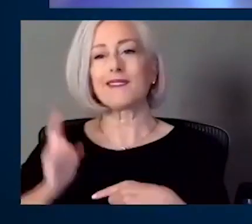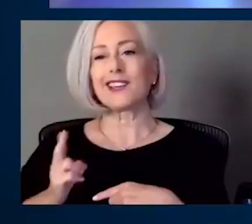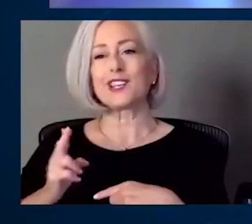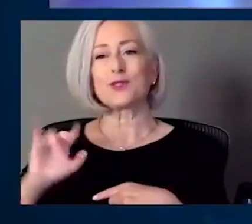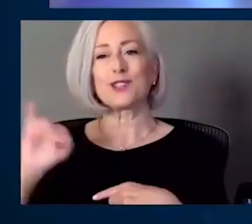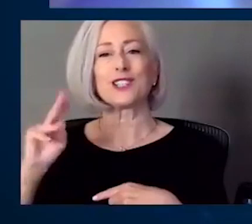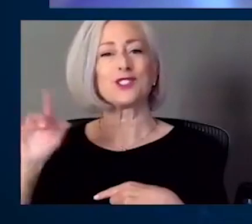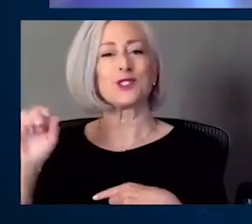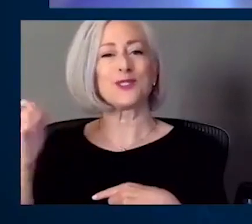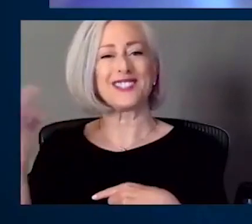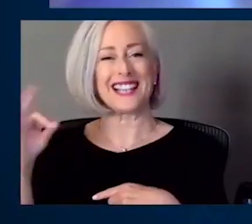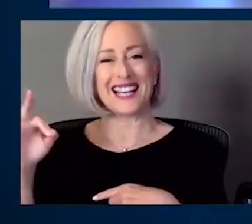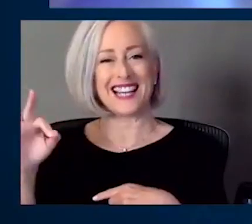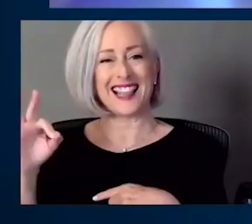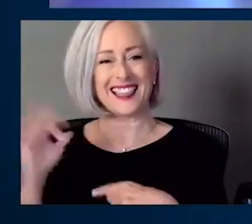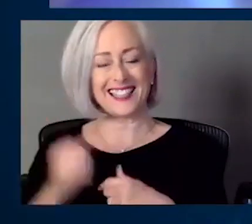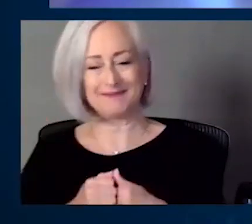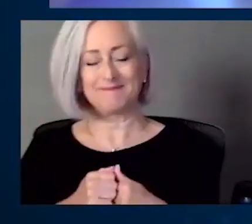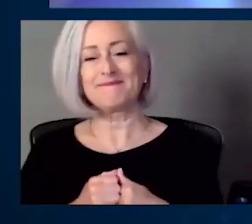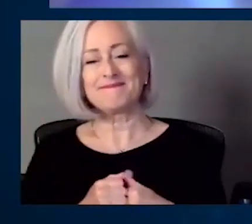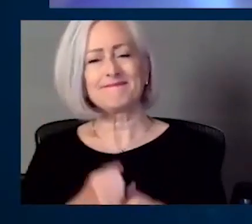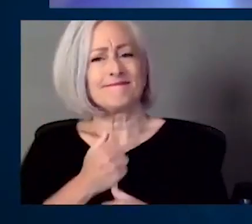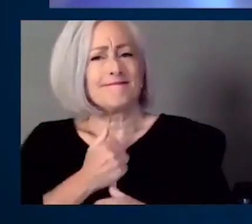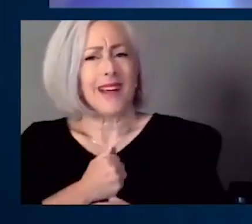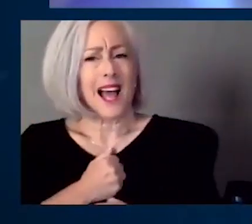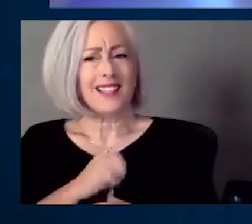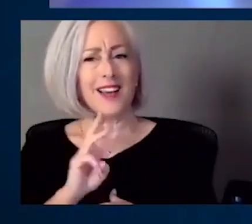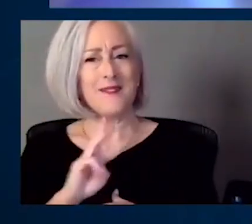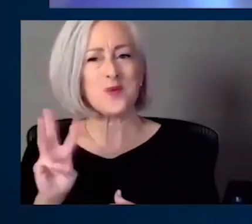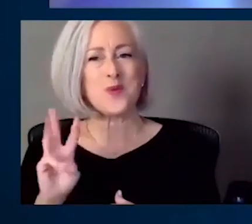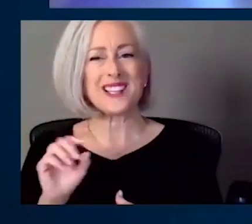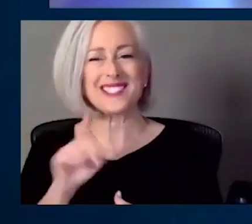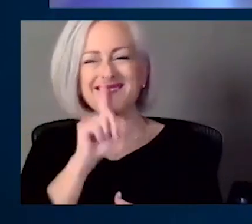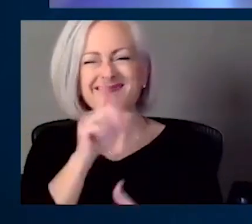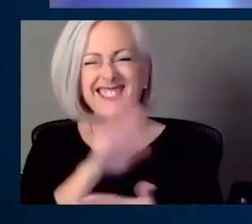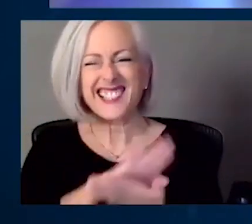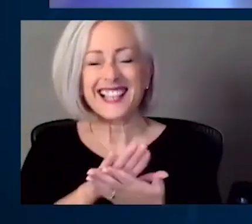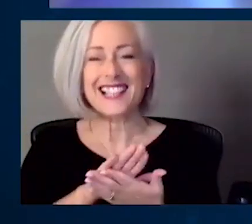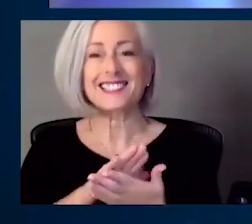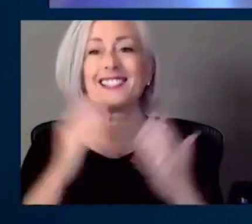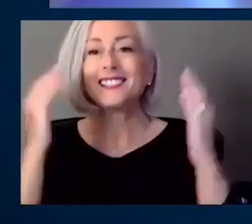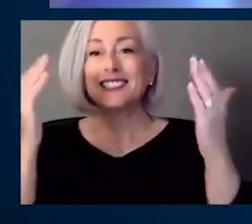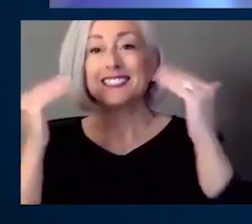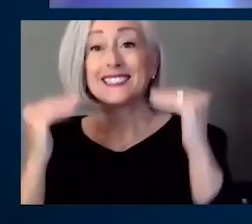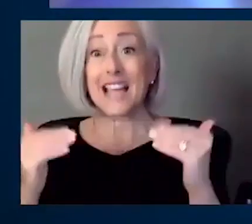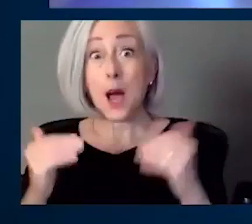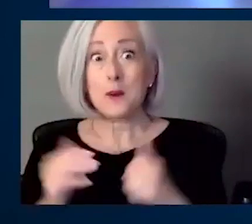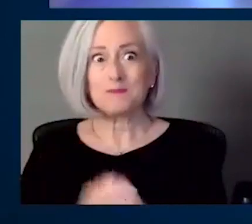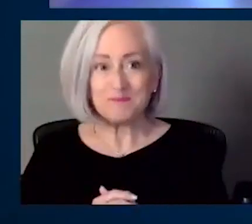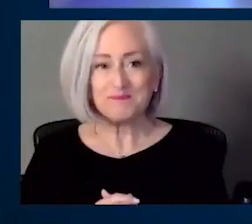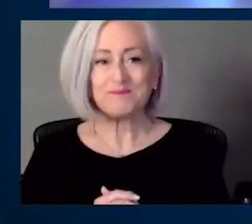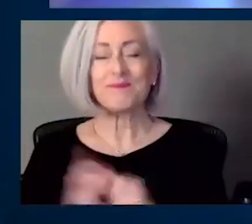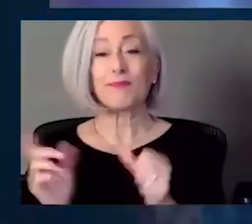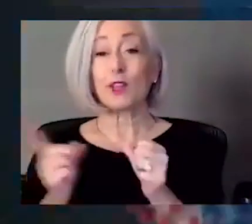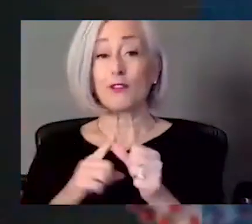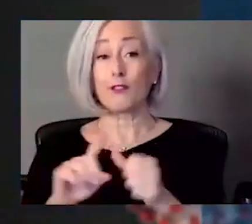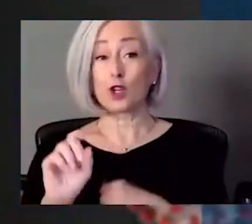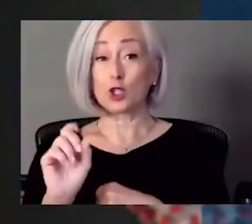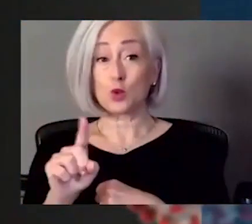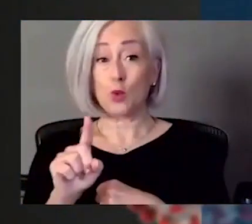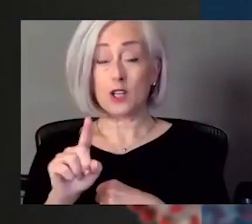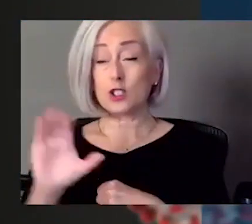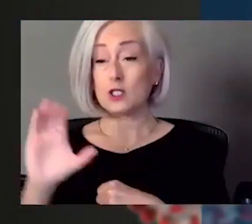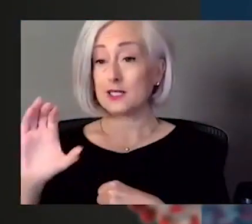destination. I love Weston. It's really fun. Okay. So now time to get down to work. First question. The CDC recently,